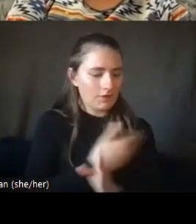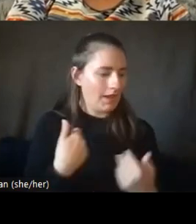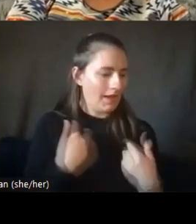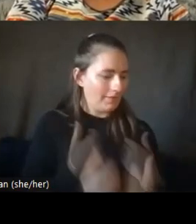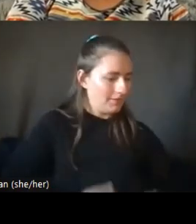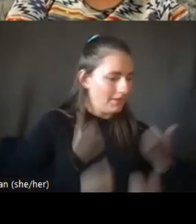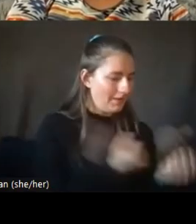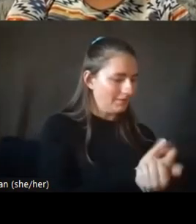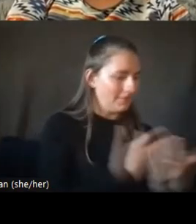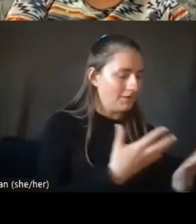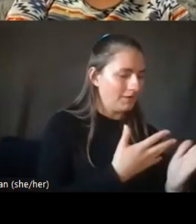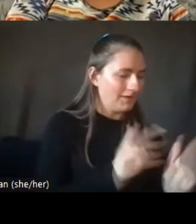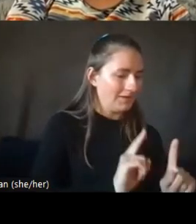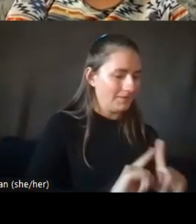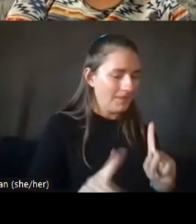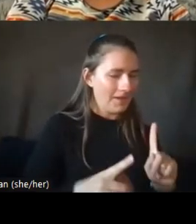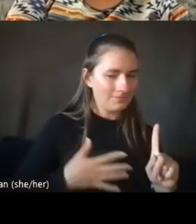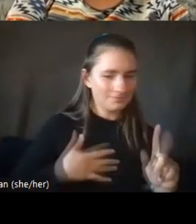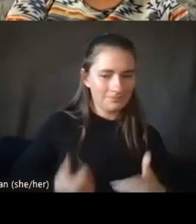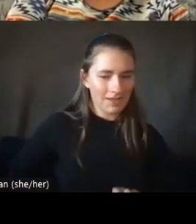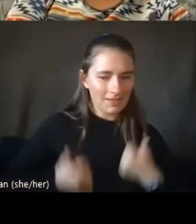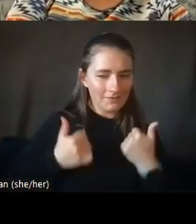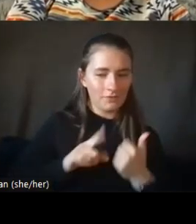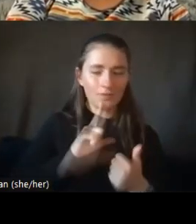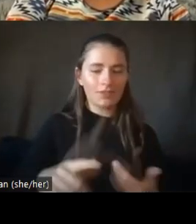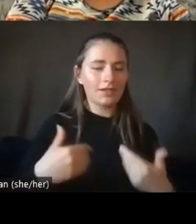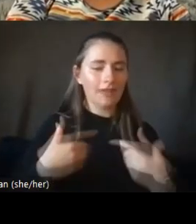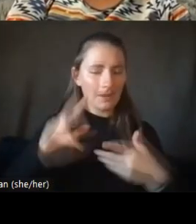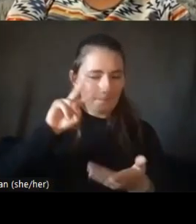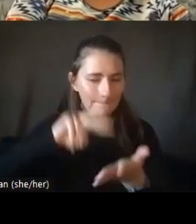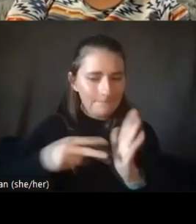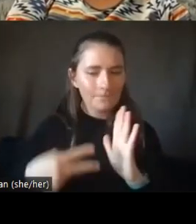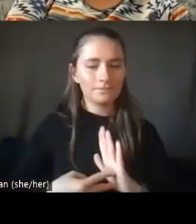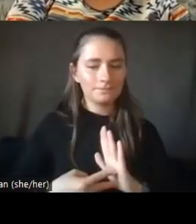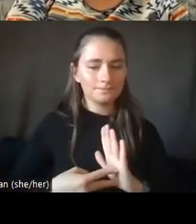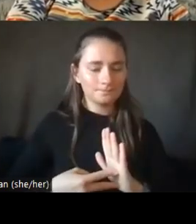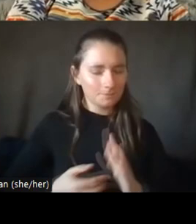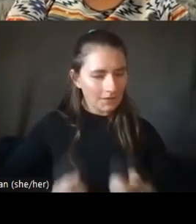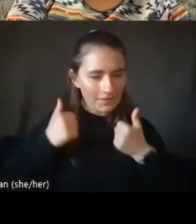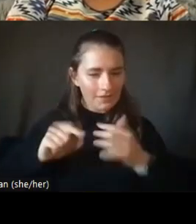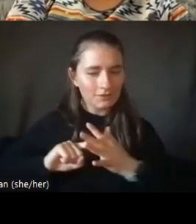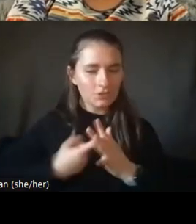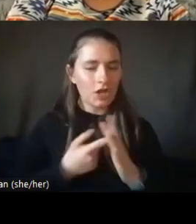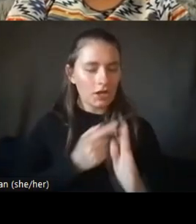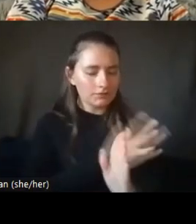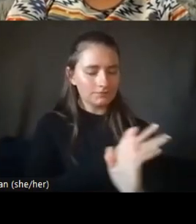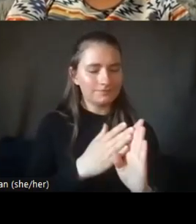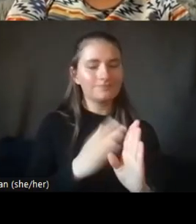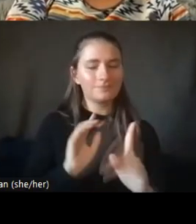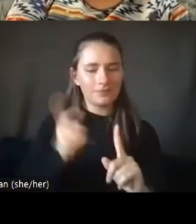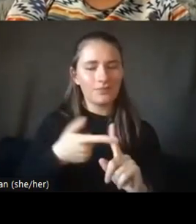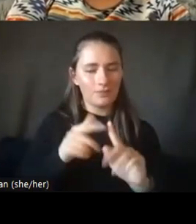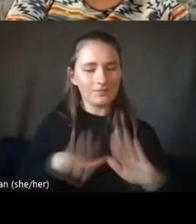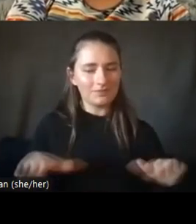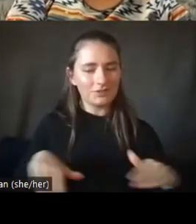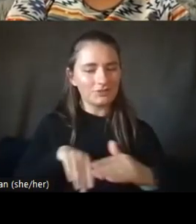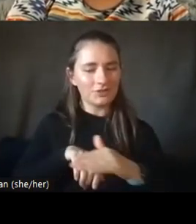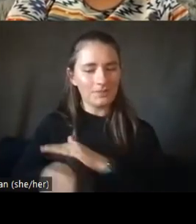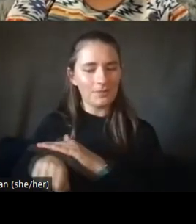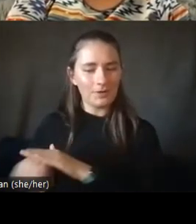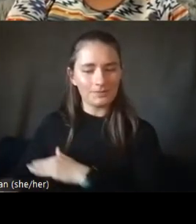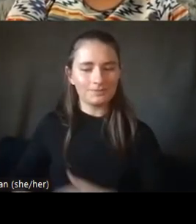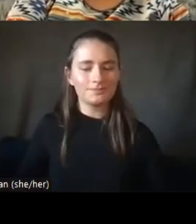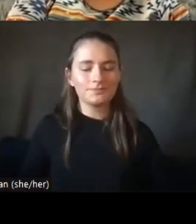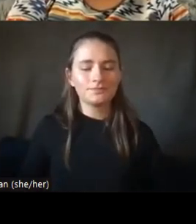purpose once my babies were here. And that love is, um, always going